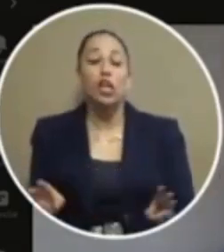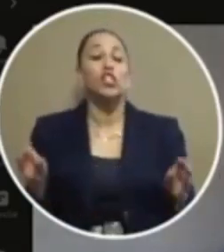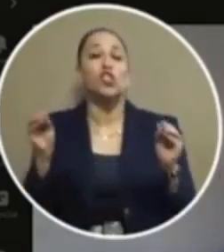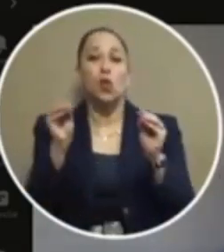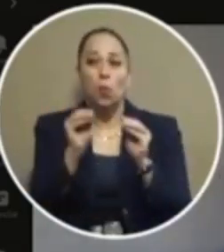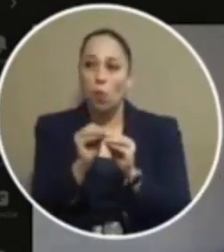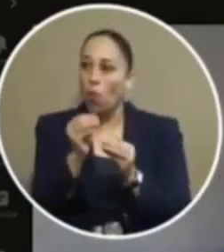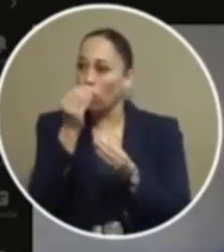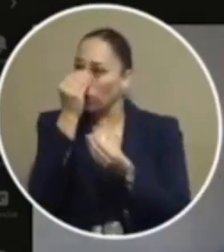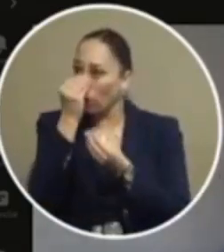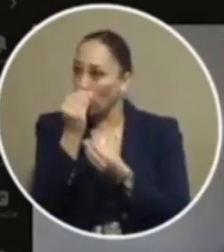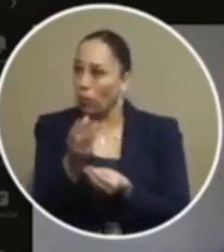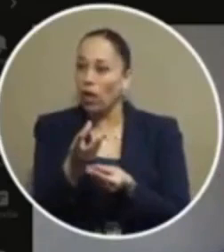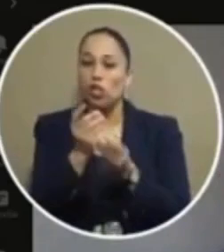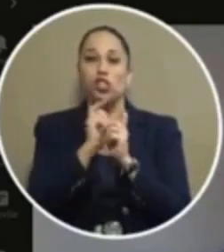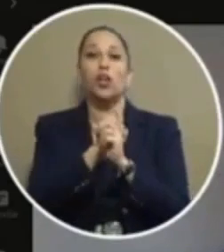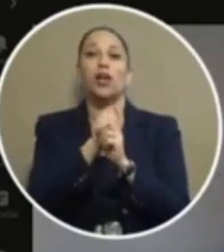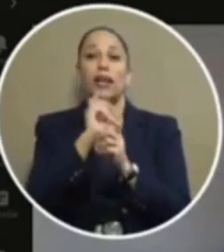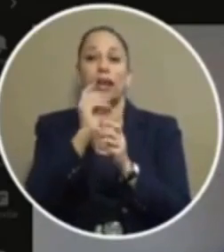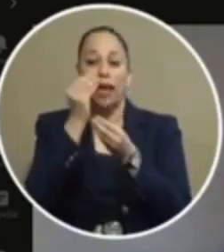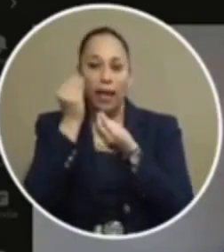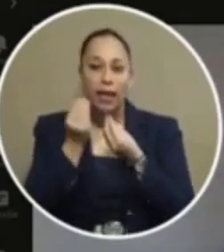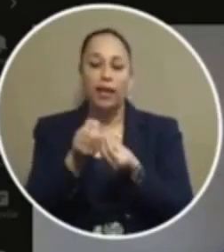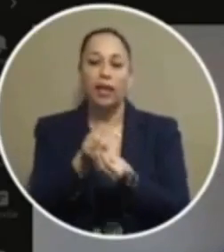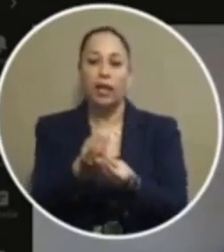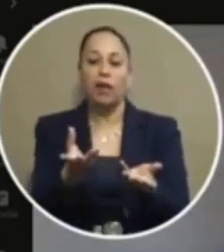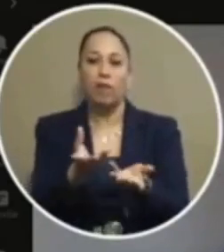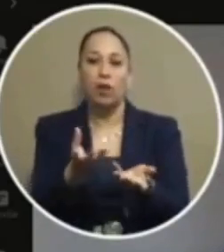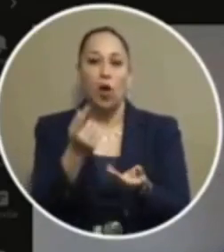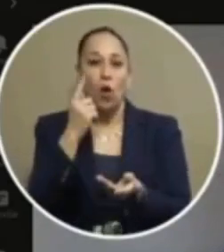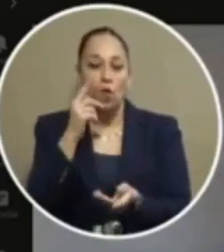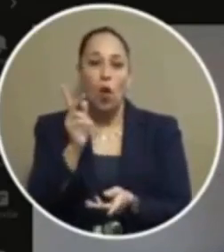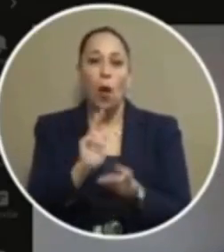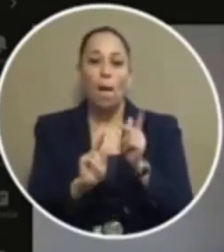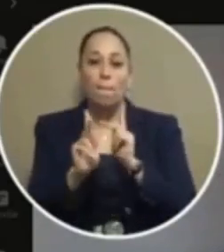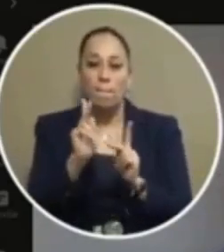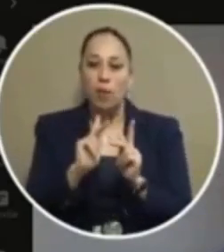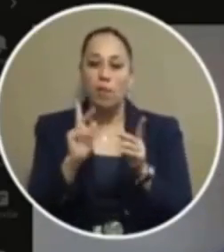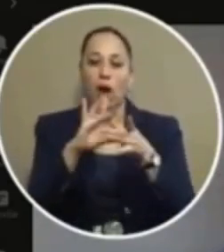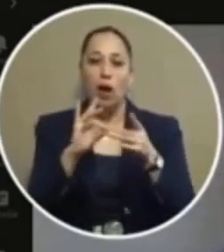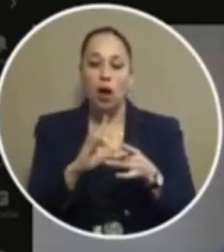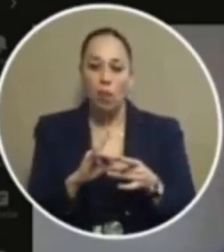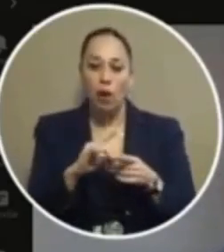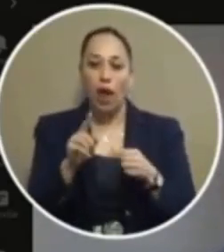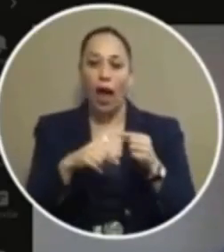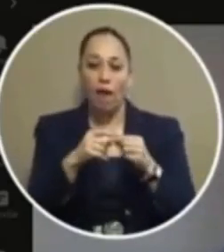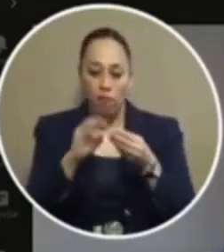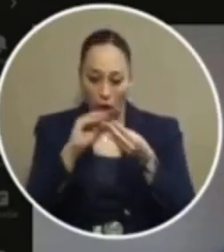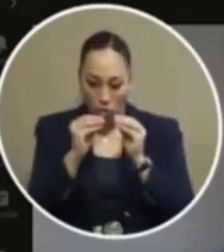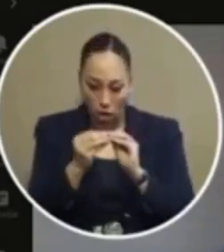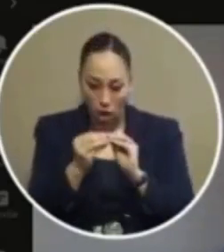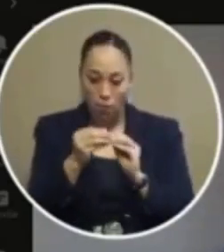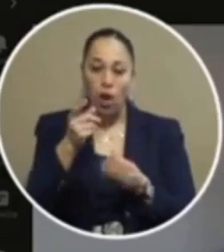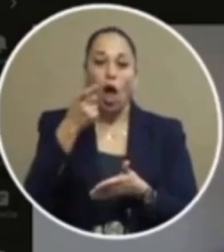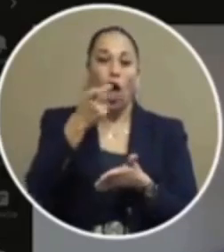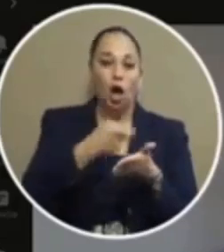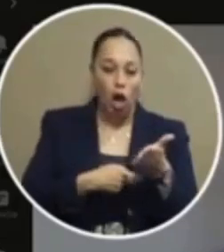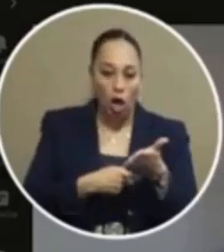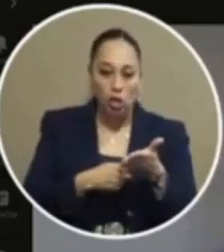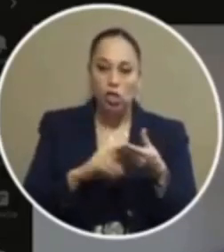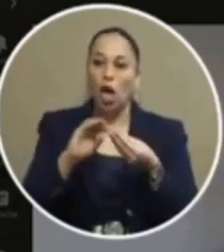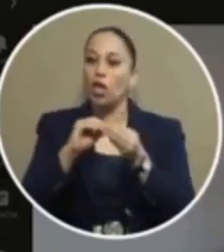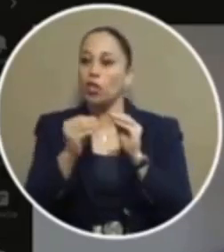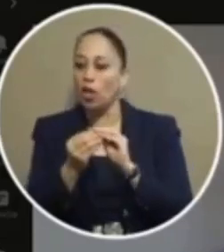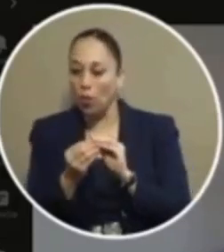information given by people in public comment about about figures of costs about figures of